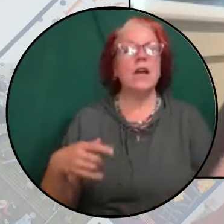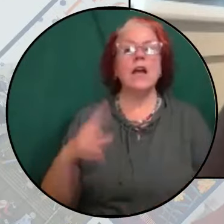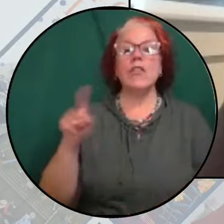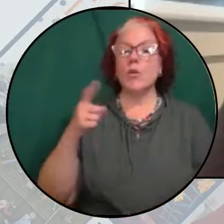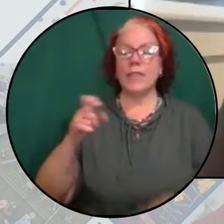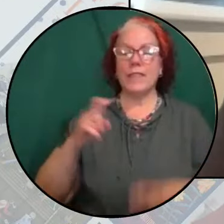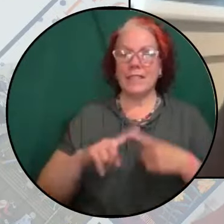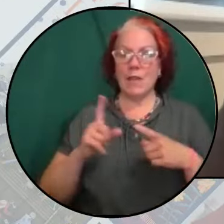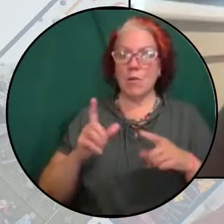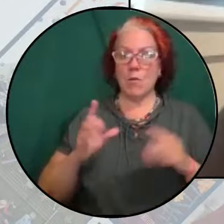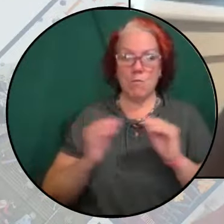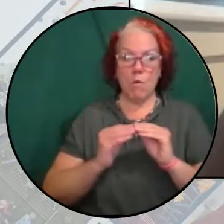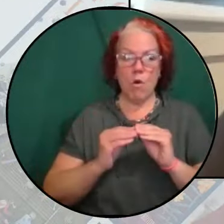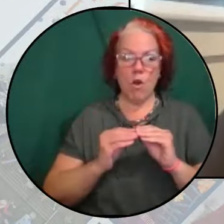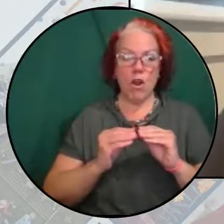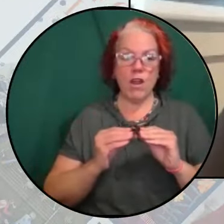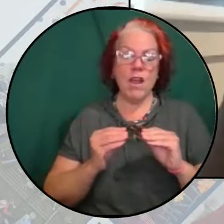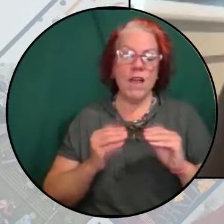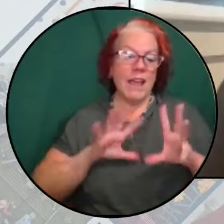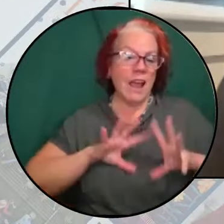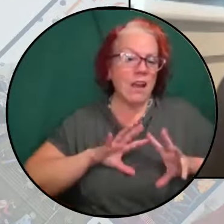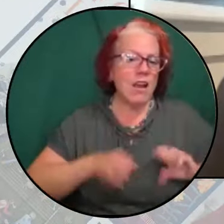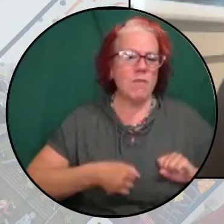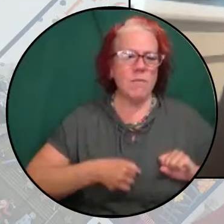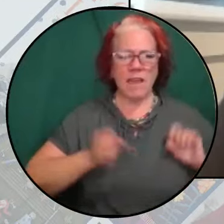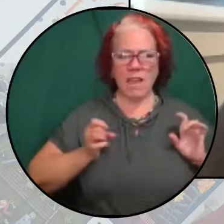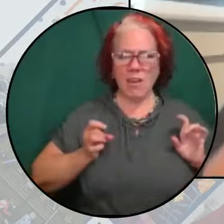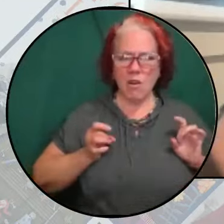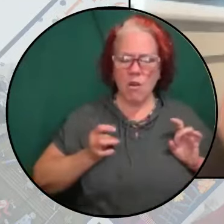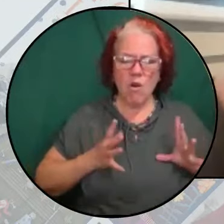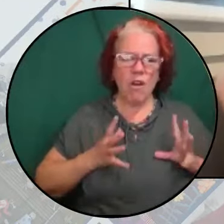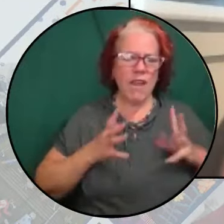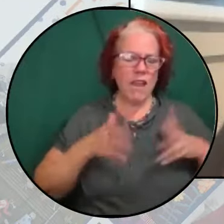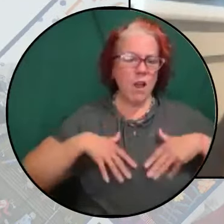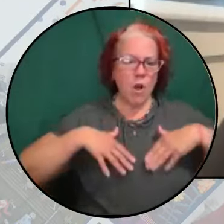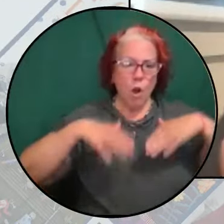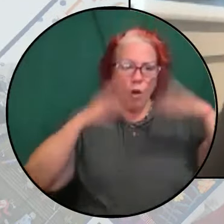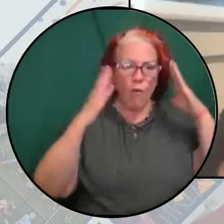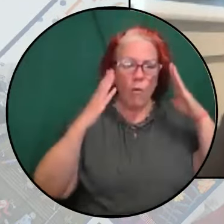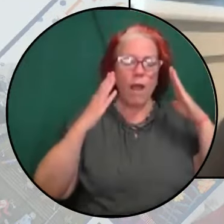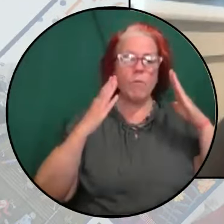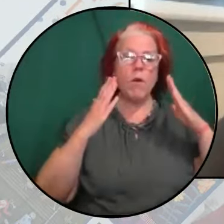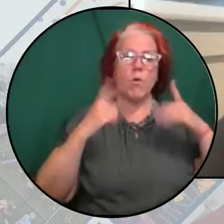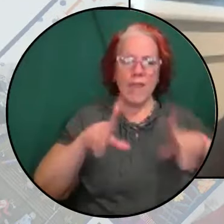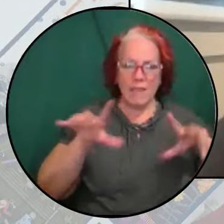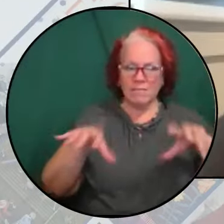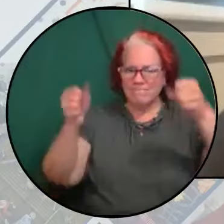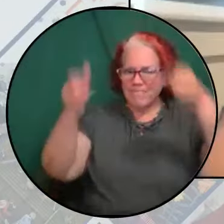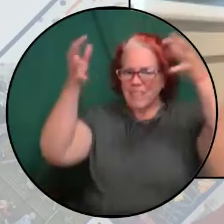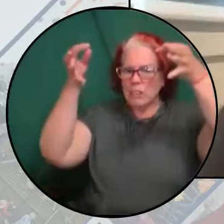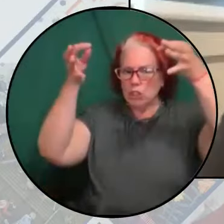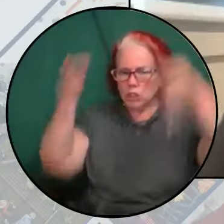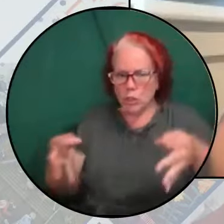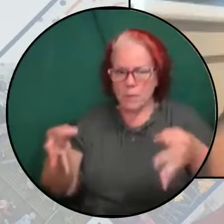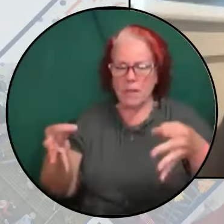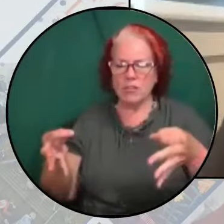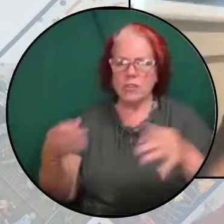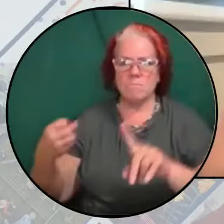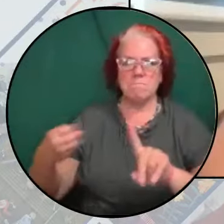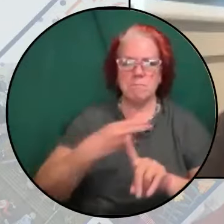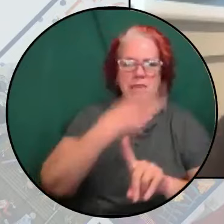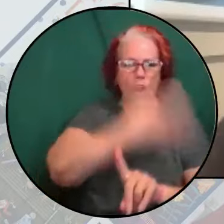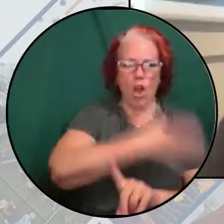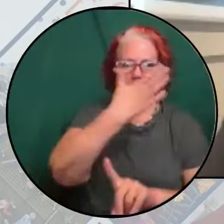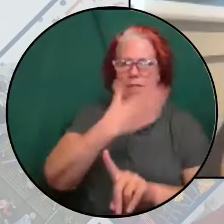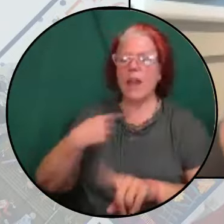horror, more profound than our heartbreak, more profound than our overwhelm, is our determination. We do not have the